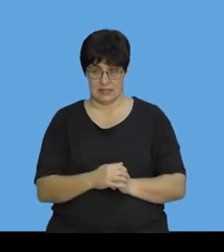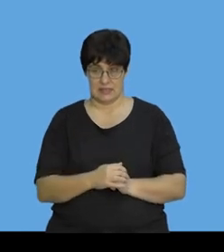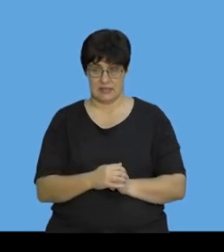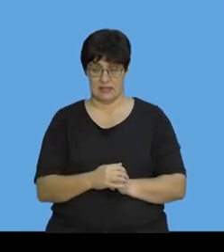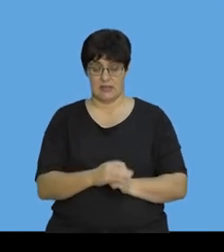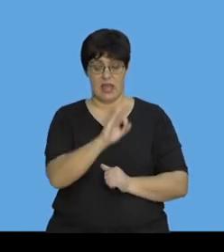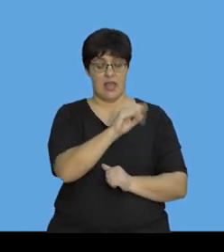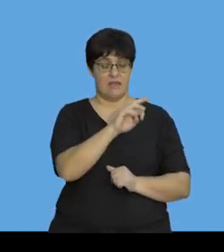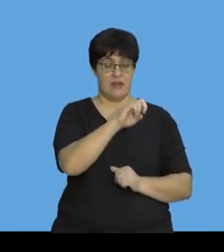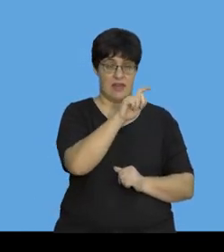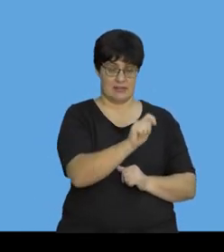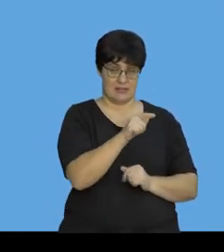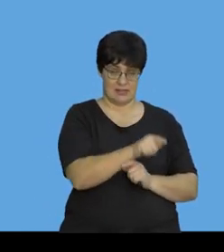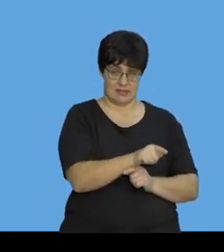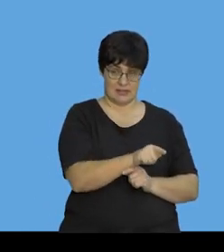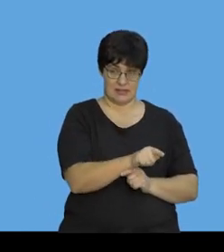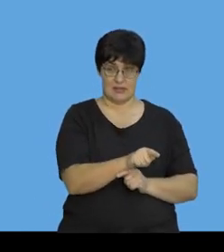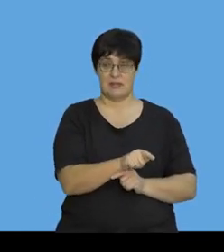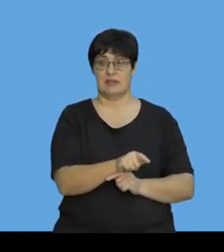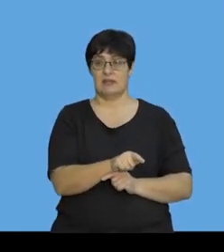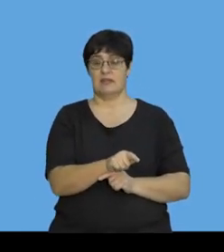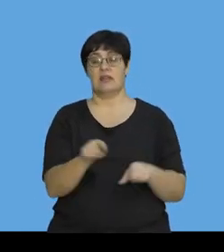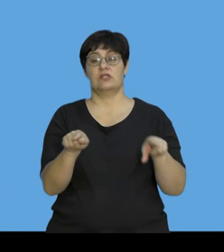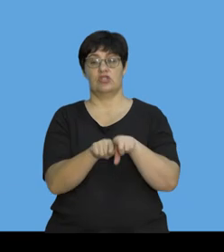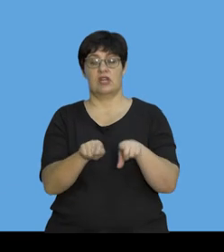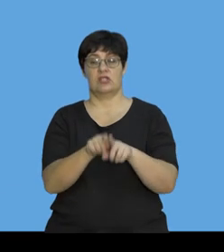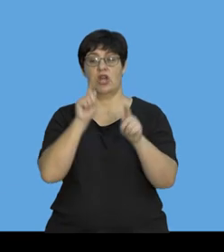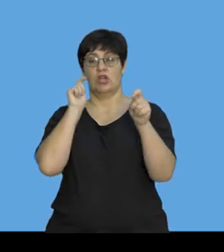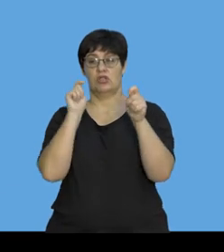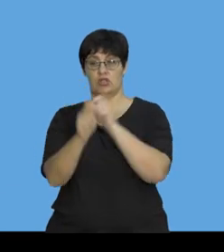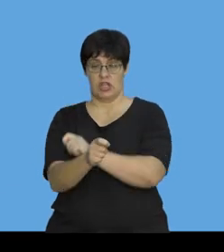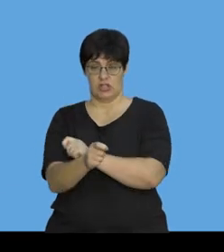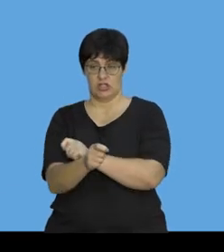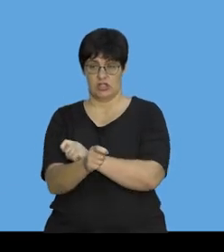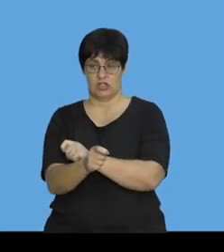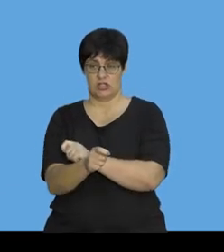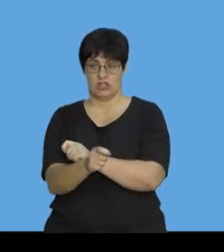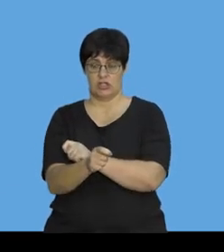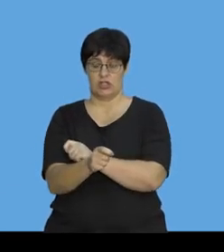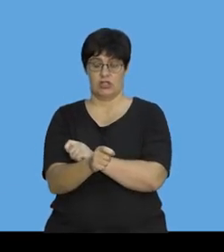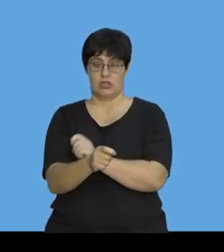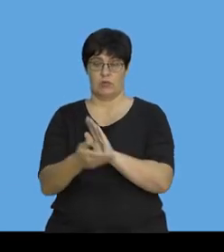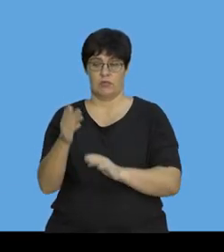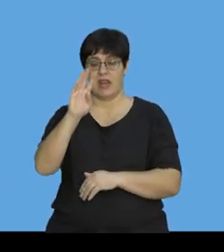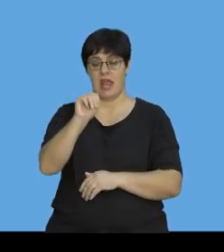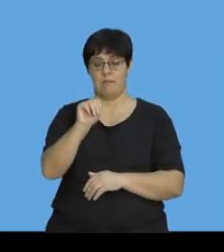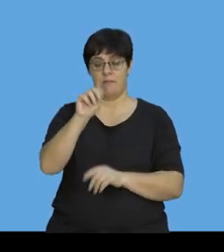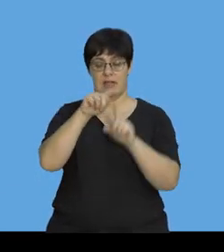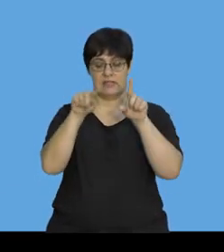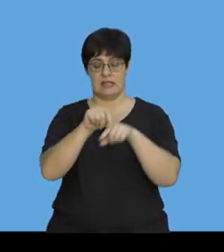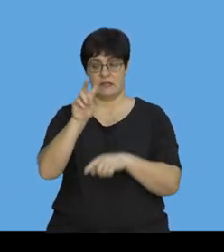back to the fact that F net is changing momentum. So I'm going to do this as M delta V